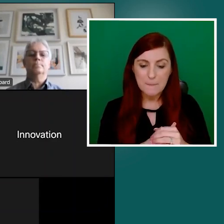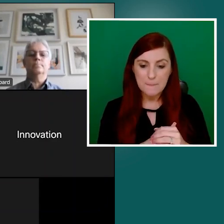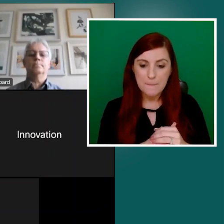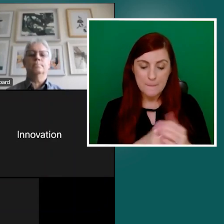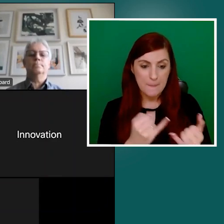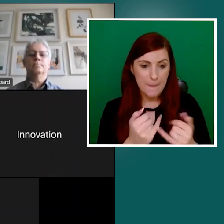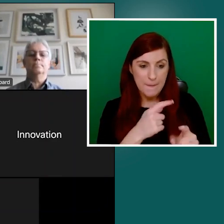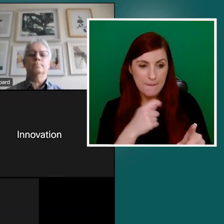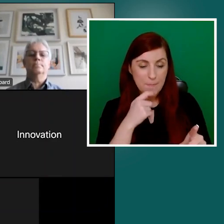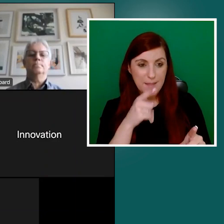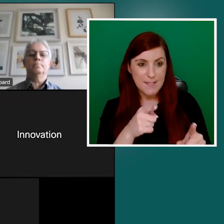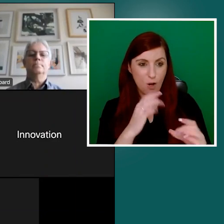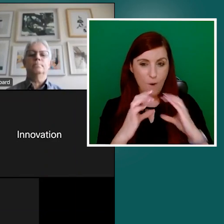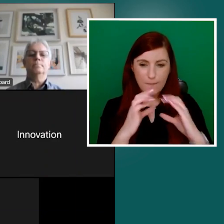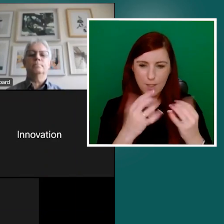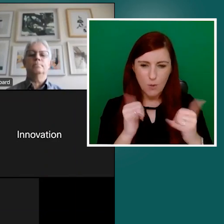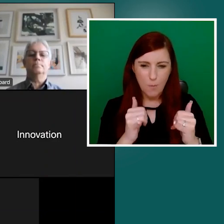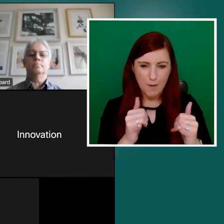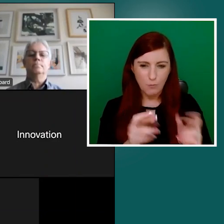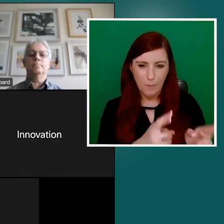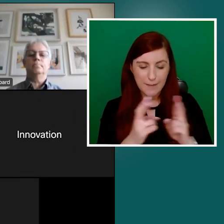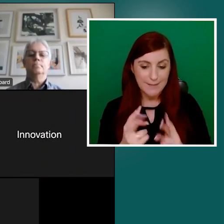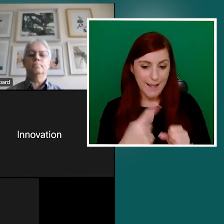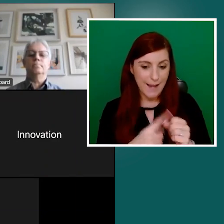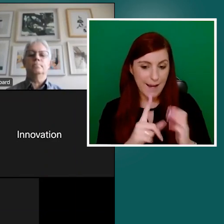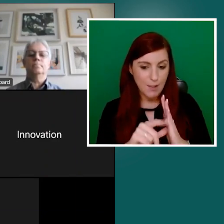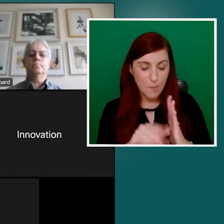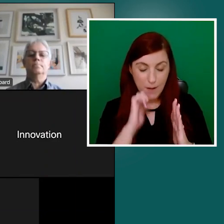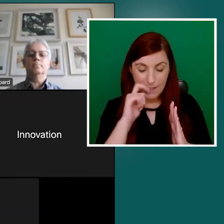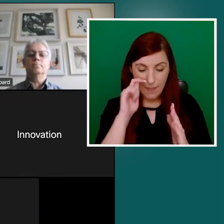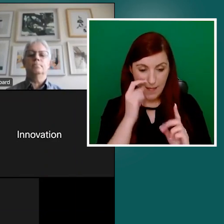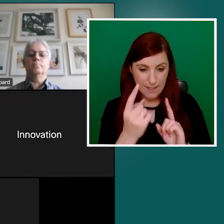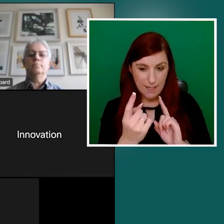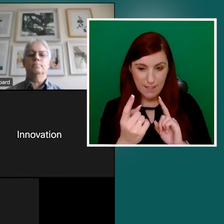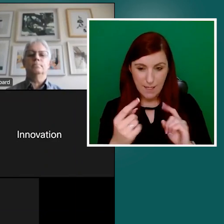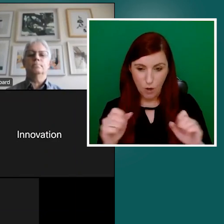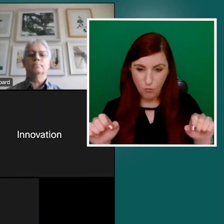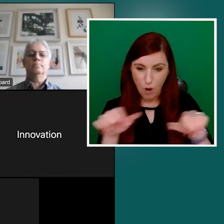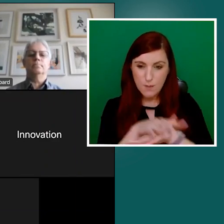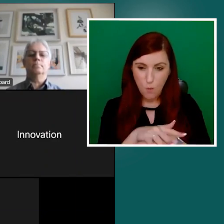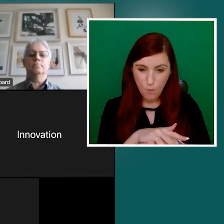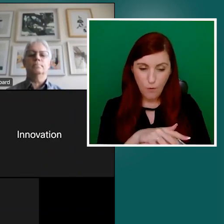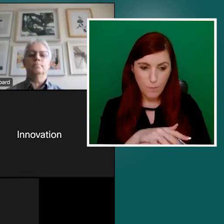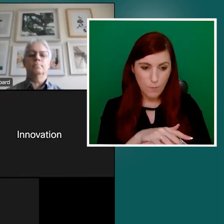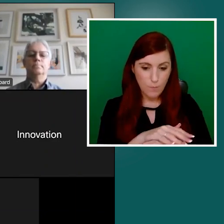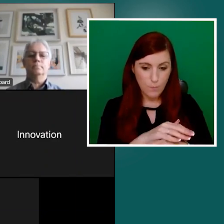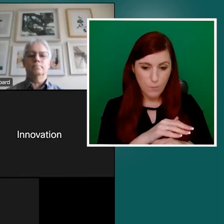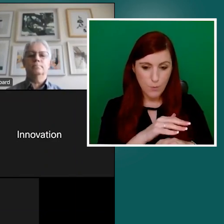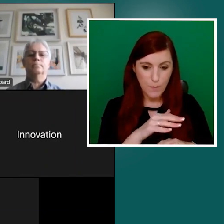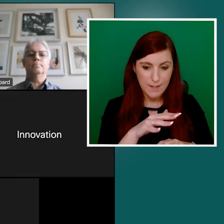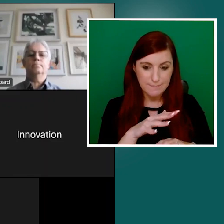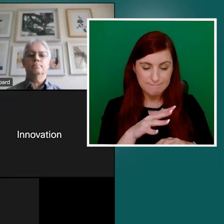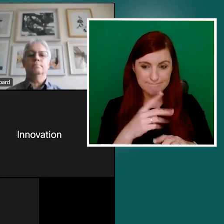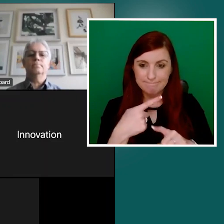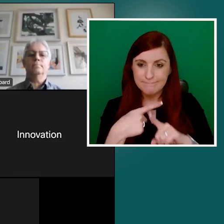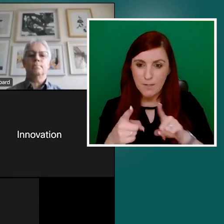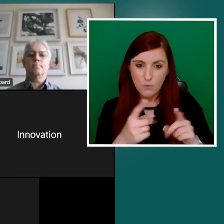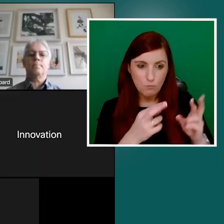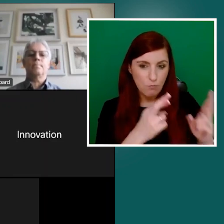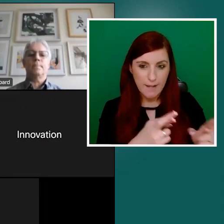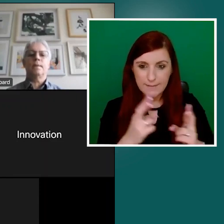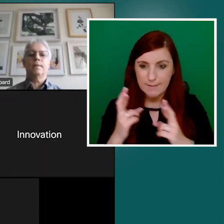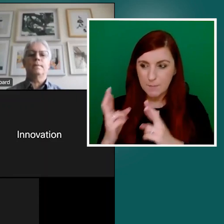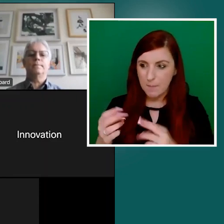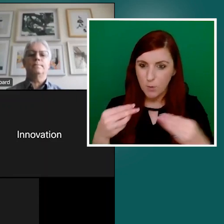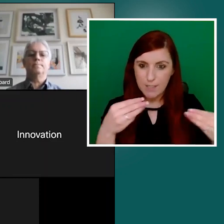come back to because I think that that interaction between the sort of, let's say the vindicating and upholding of different types of rights and what the need to balance